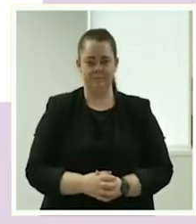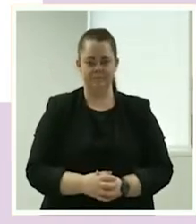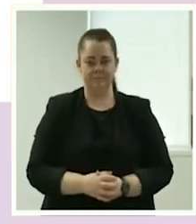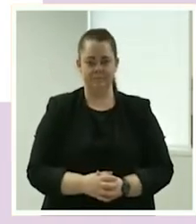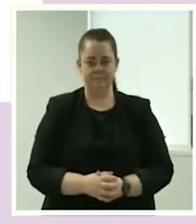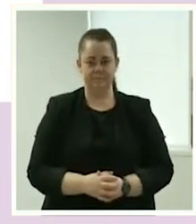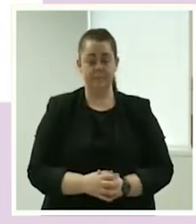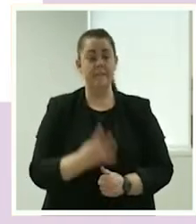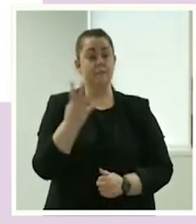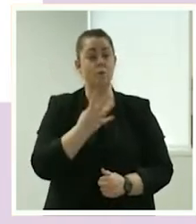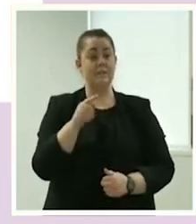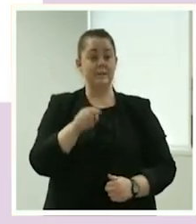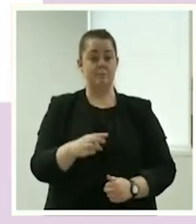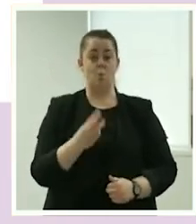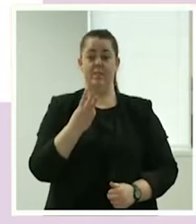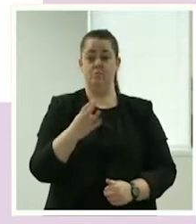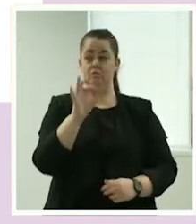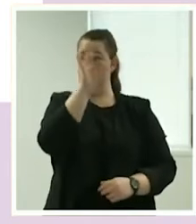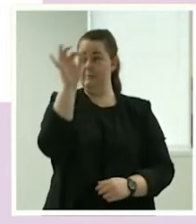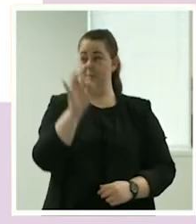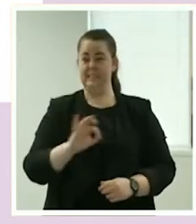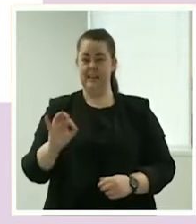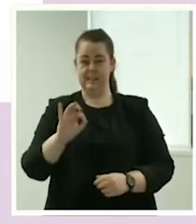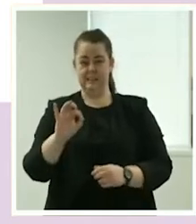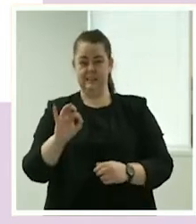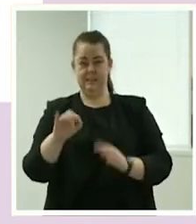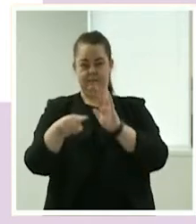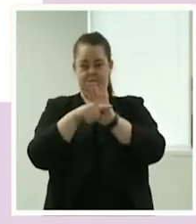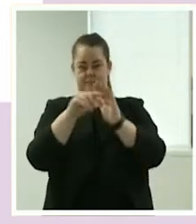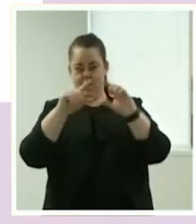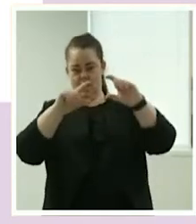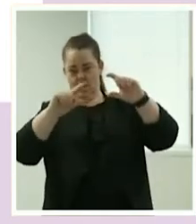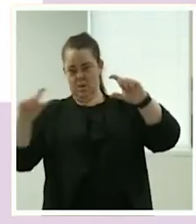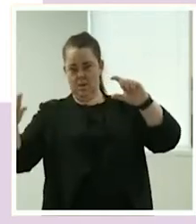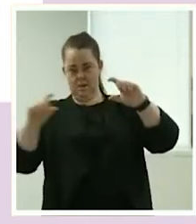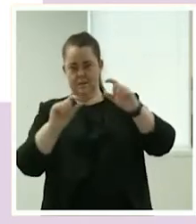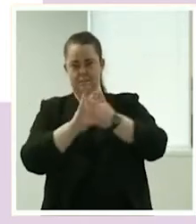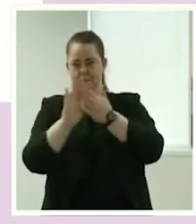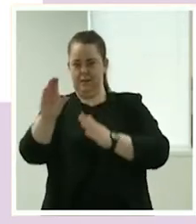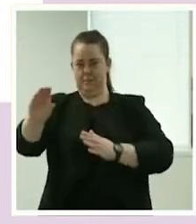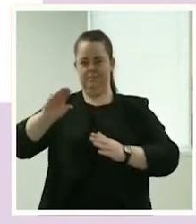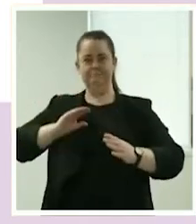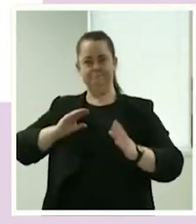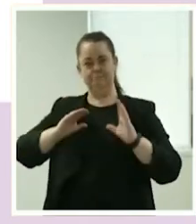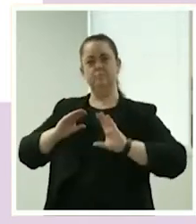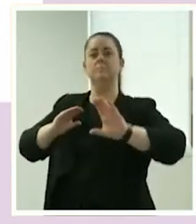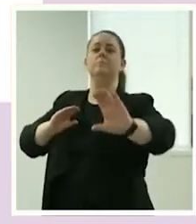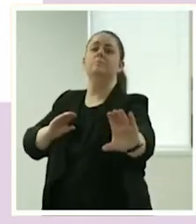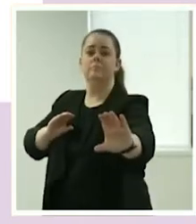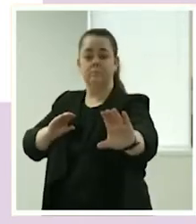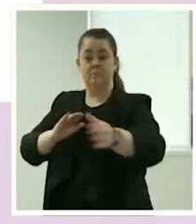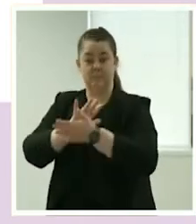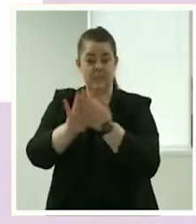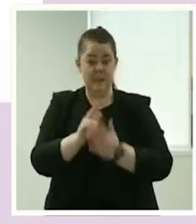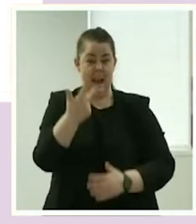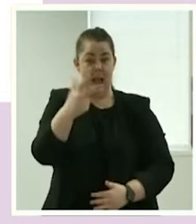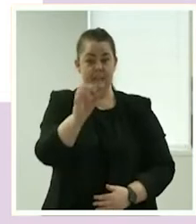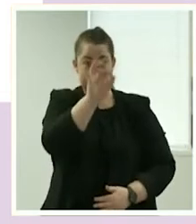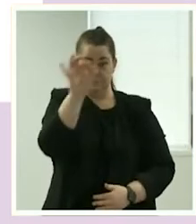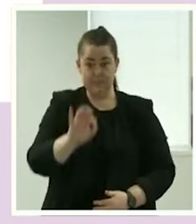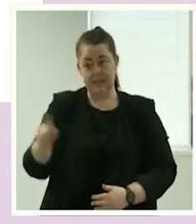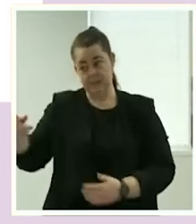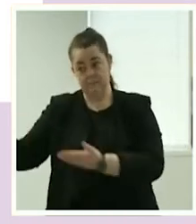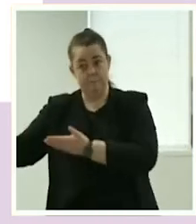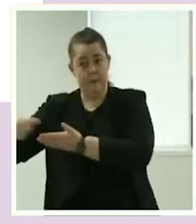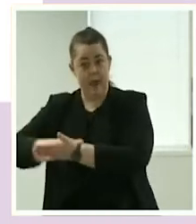14.3% margin. So on the Mable platform, almost 86% of what the consumer pays ends up in the hands of the